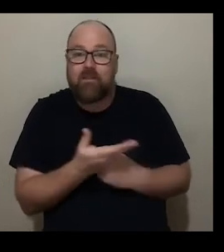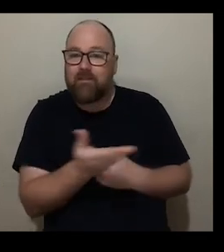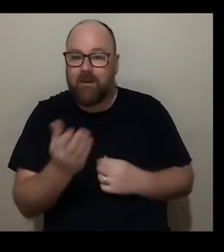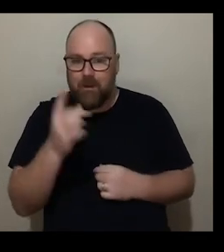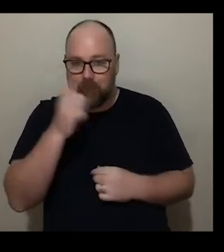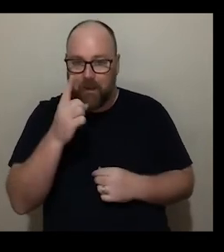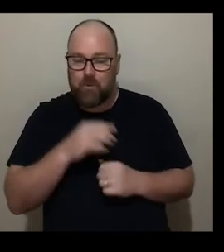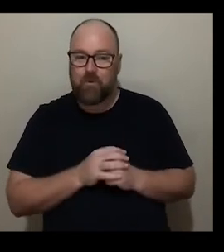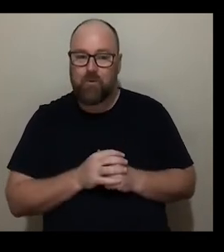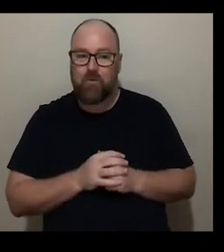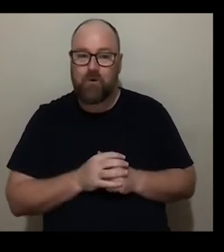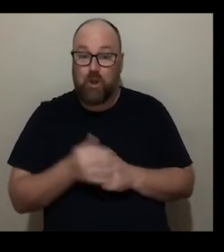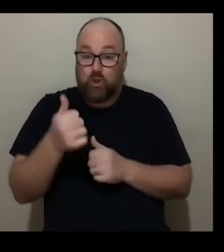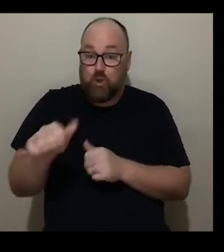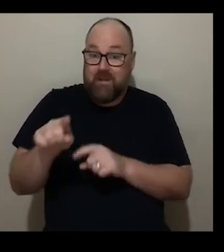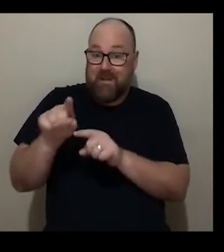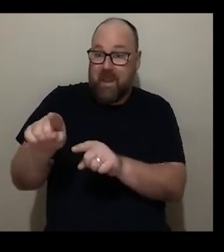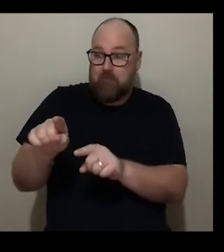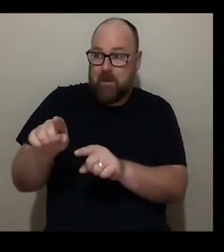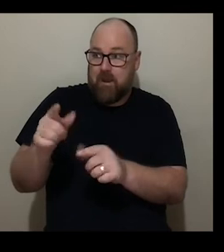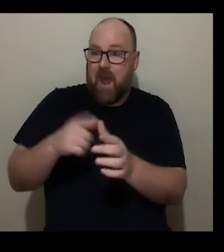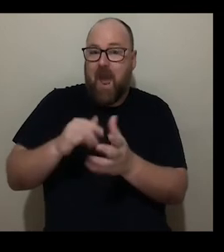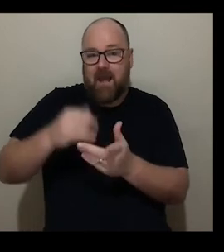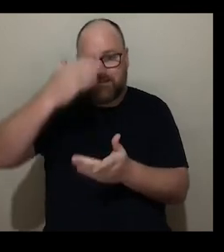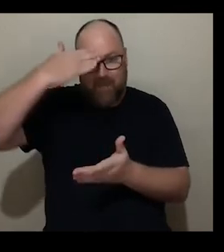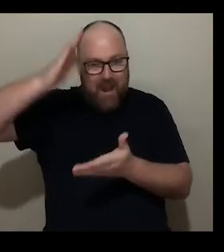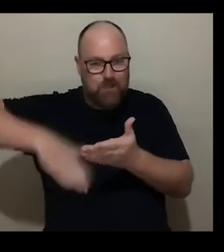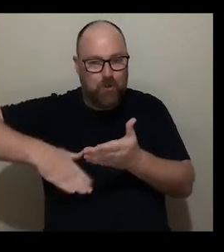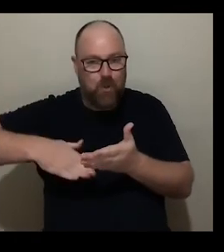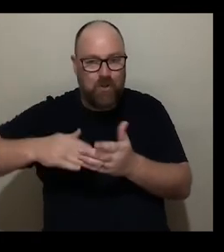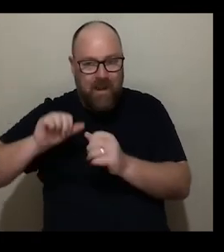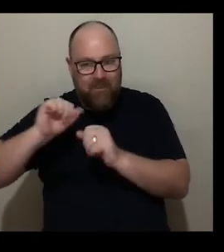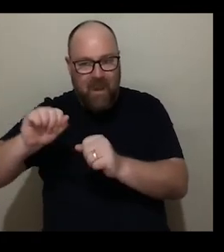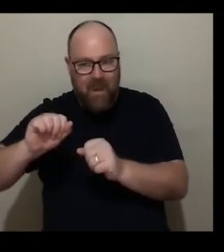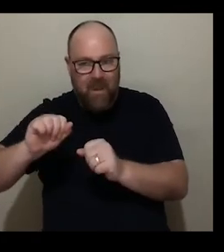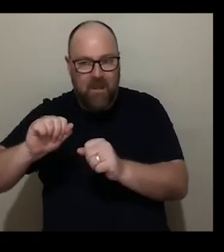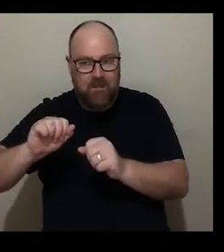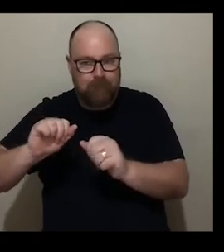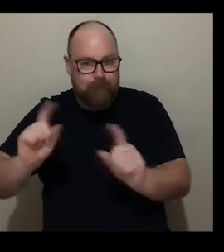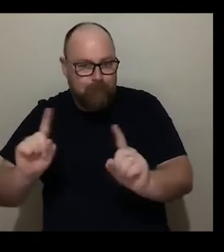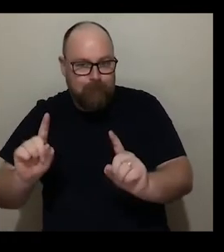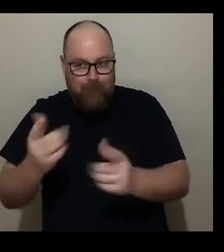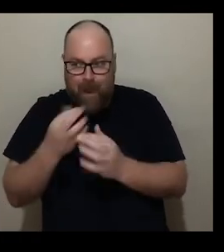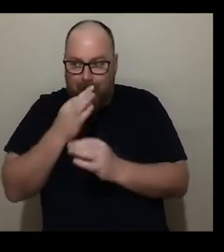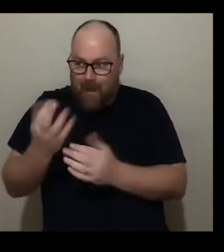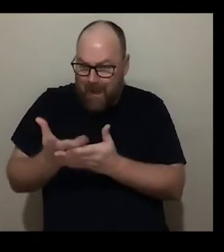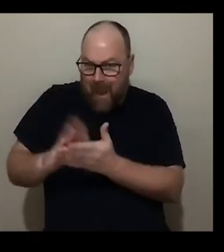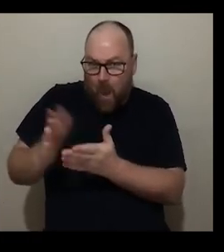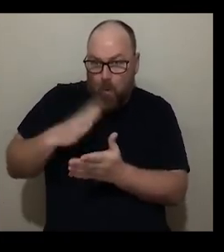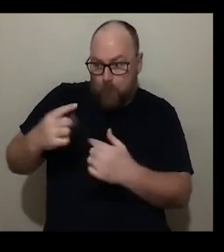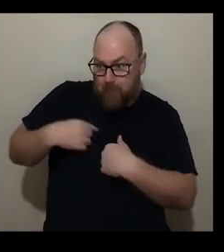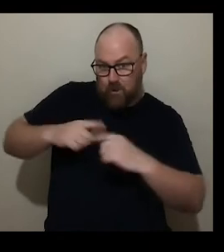using them as sort of the experts in their experience asking them how they would like to be photographed um